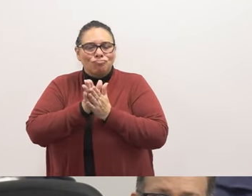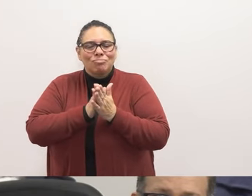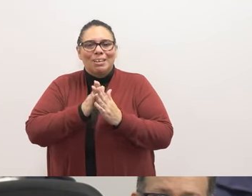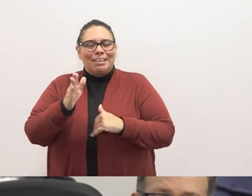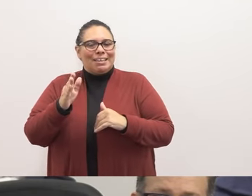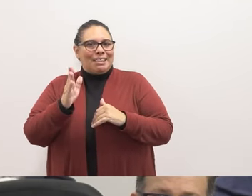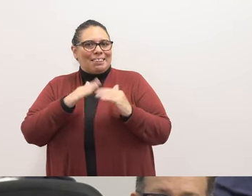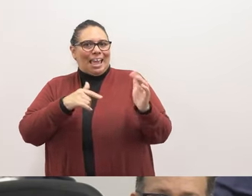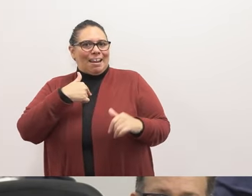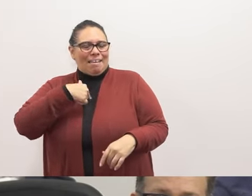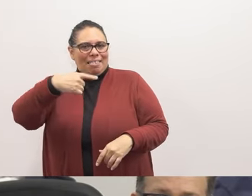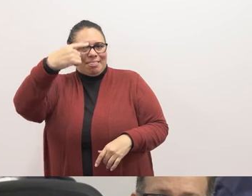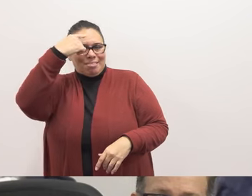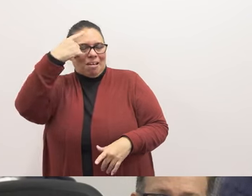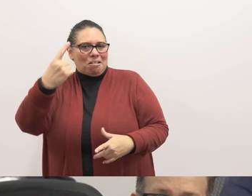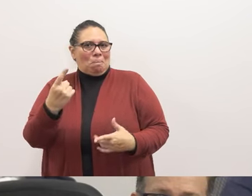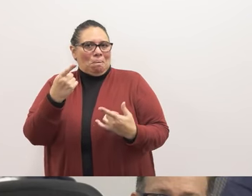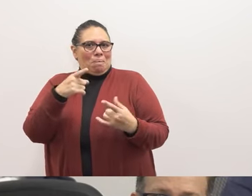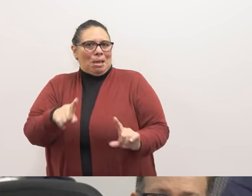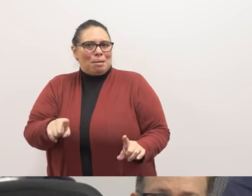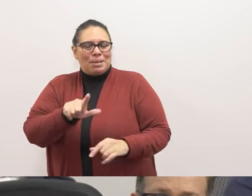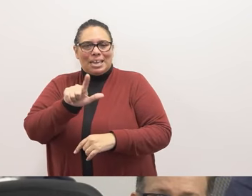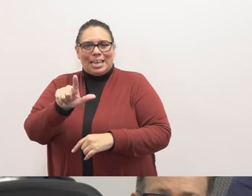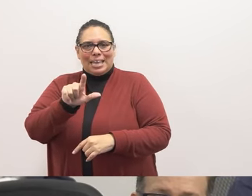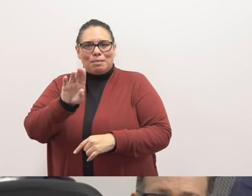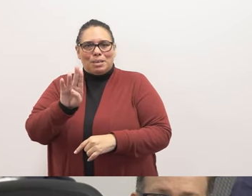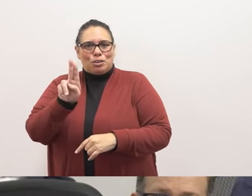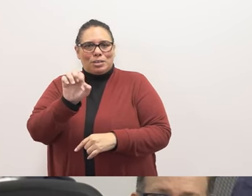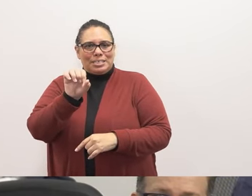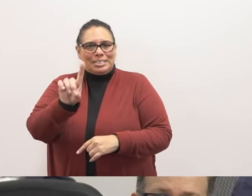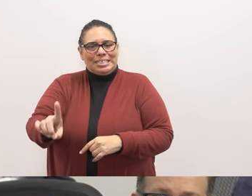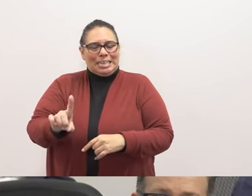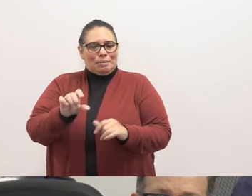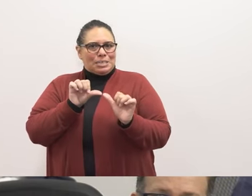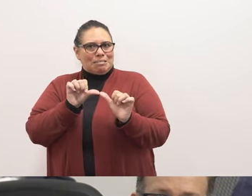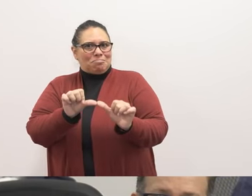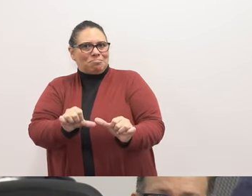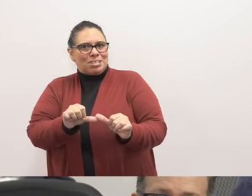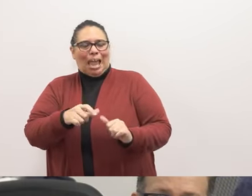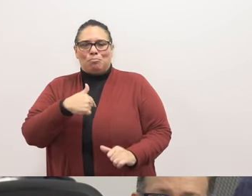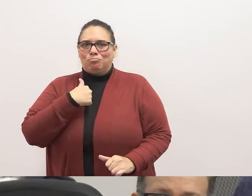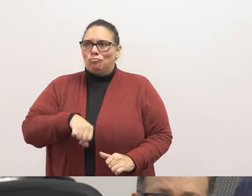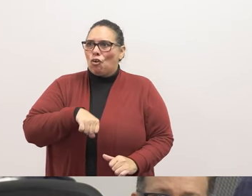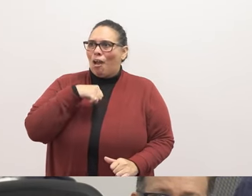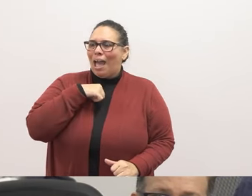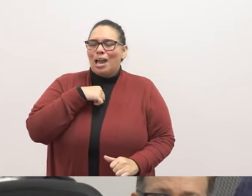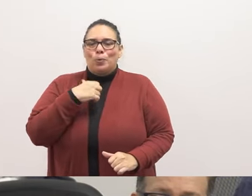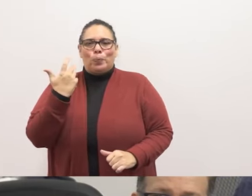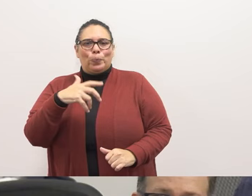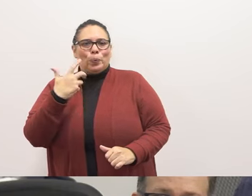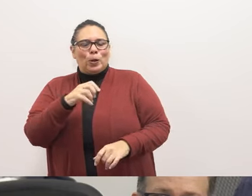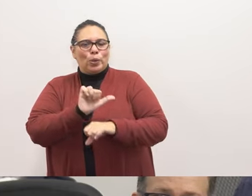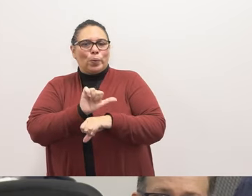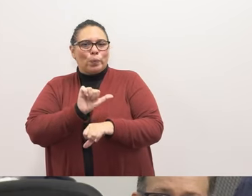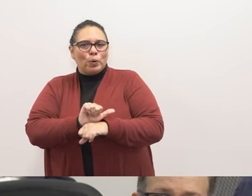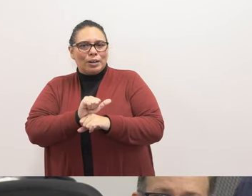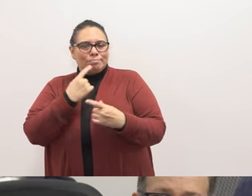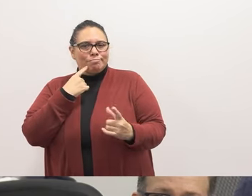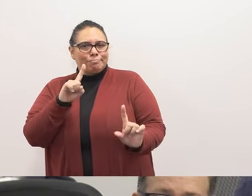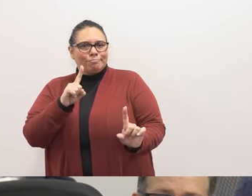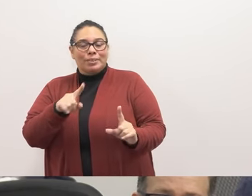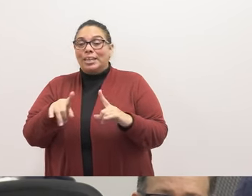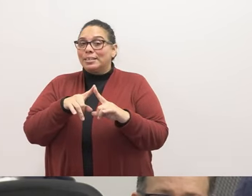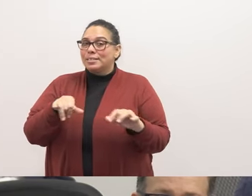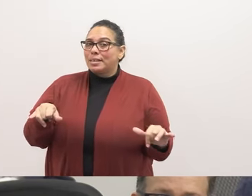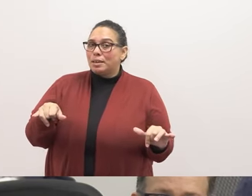ever thought would come into place at LVSD in terms of sustainability-wise, and I'm proud of what the work we accomplished. At the same